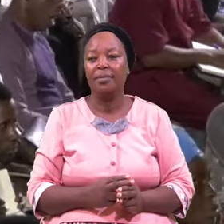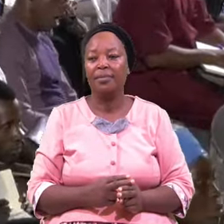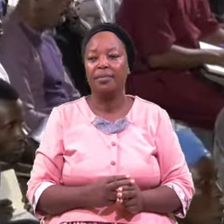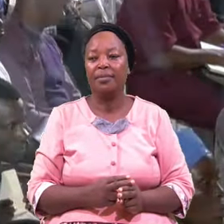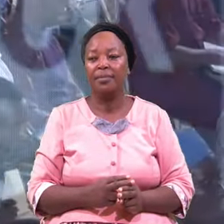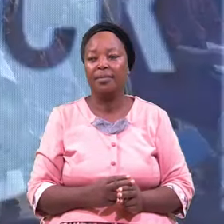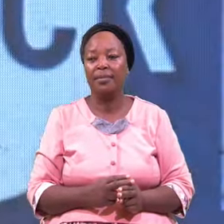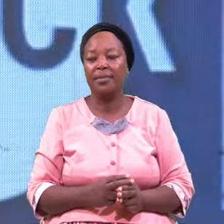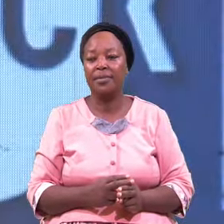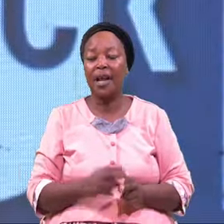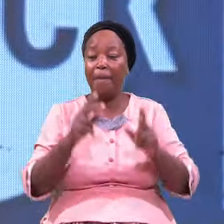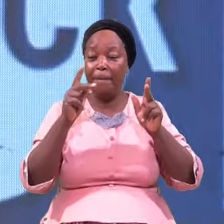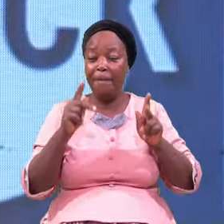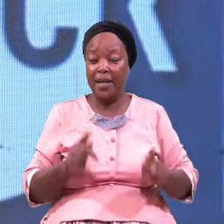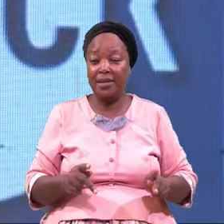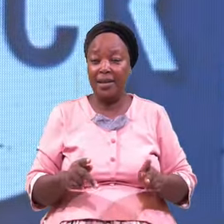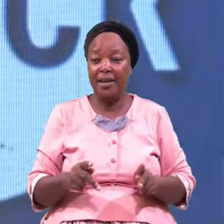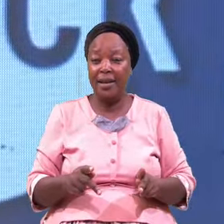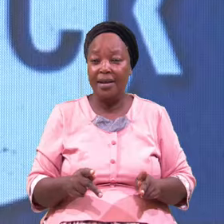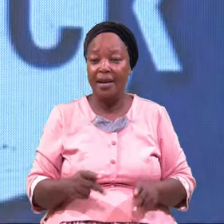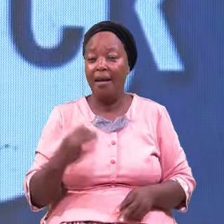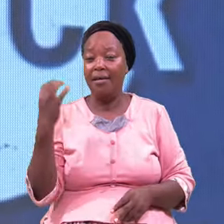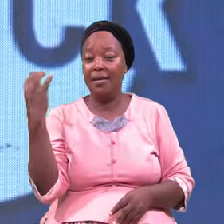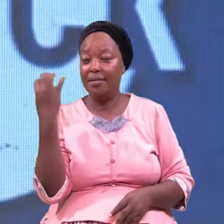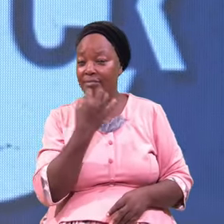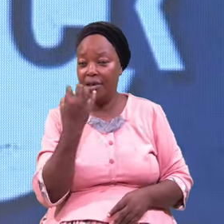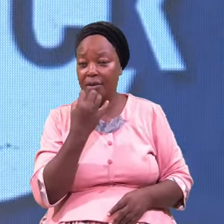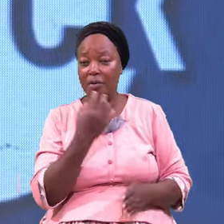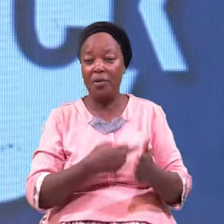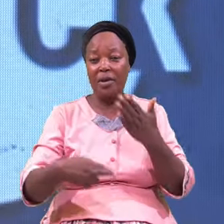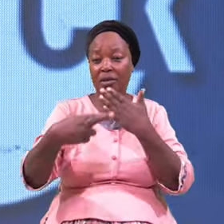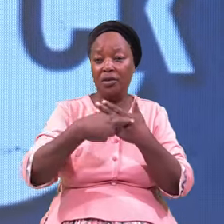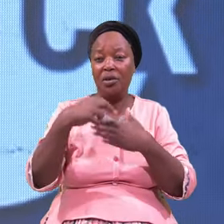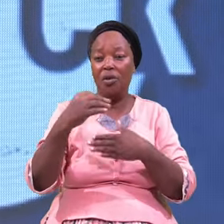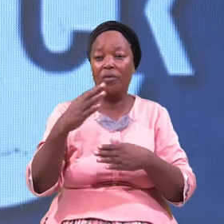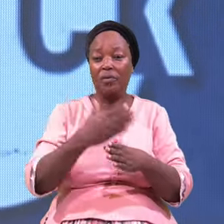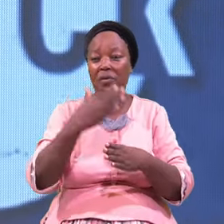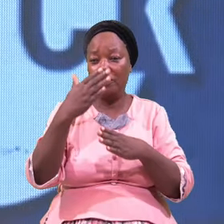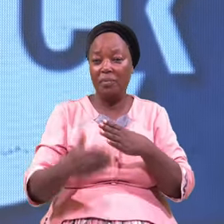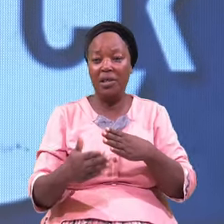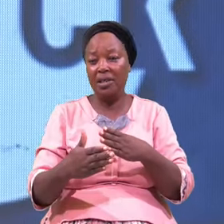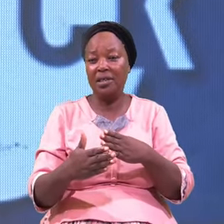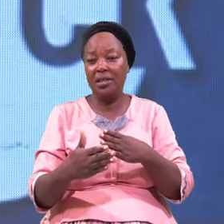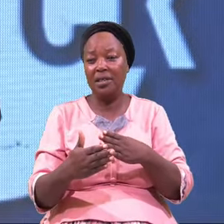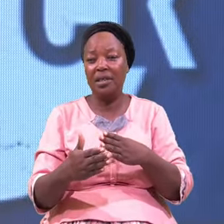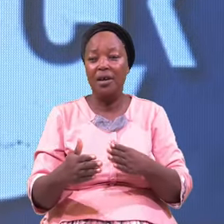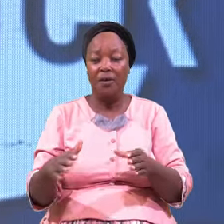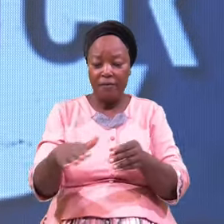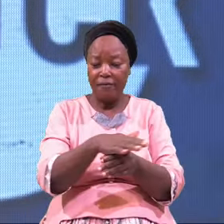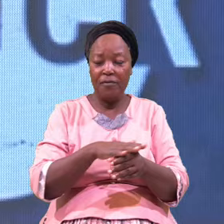Personal Incredible Restoration Of total Complete Full